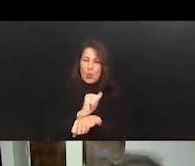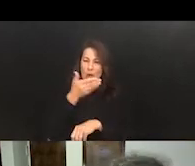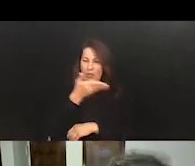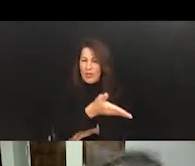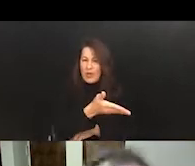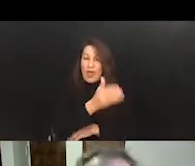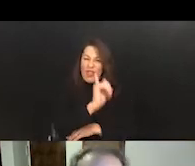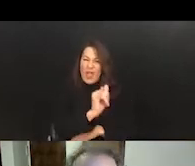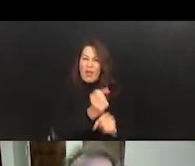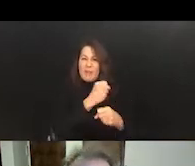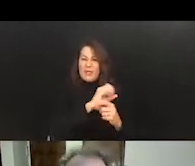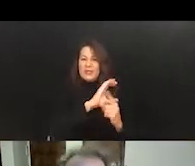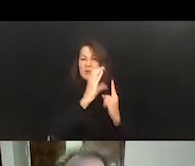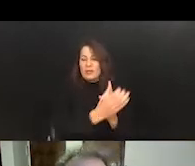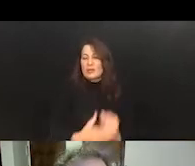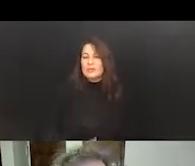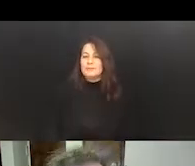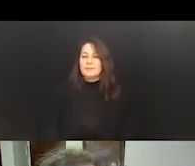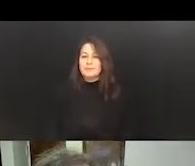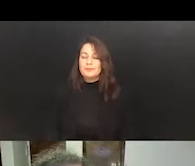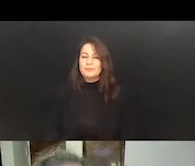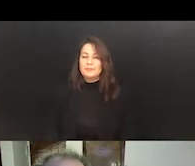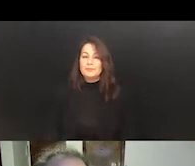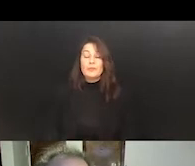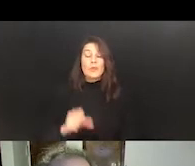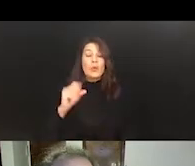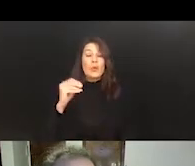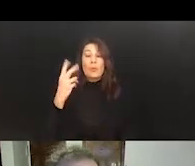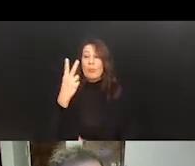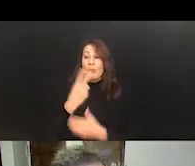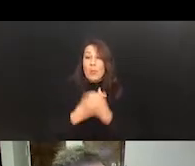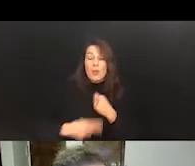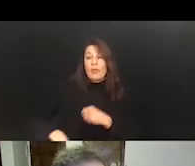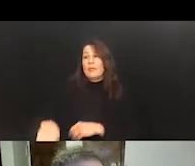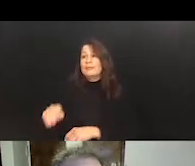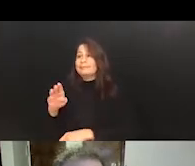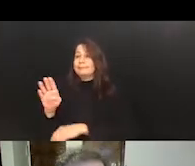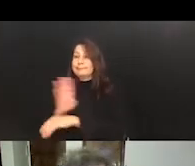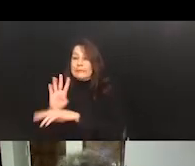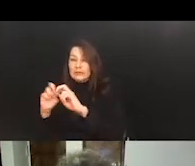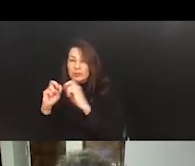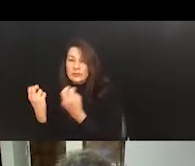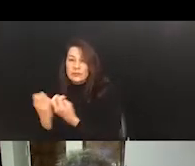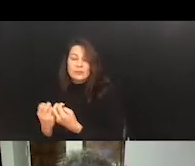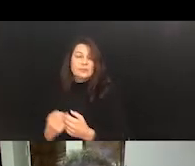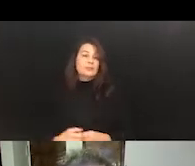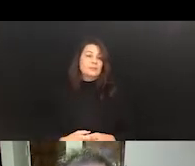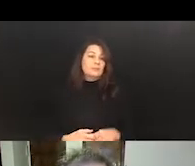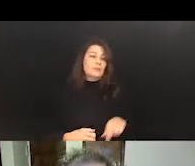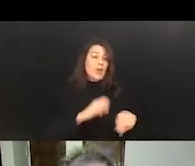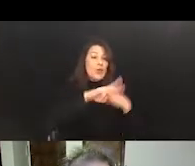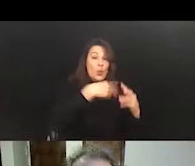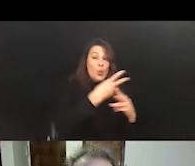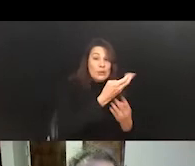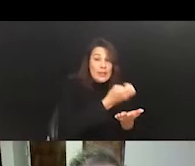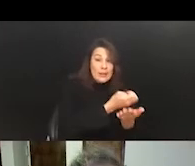culture. So it's real. And so both the business, the sort of Business Roundtable, and the World Economic